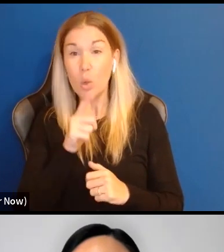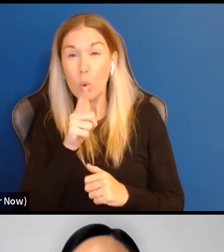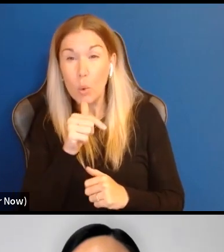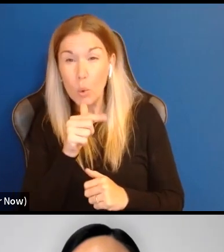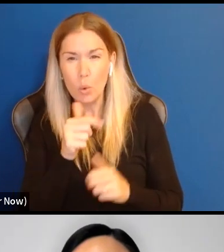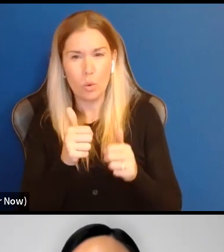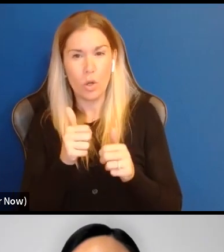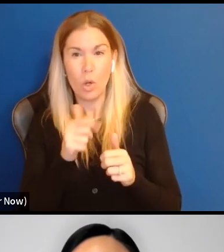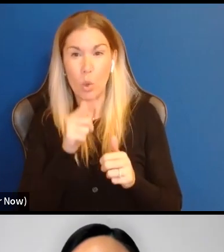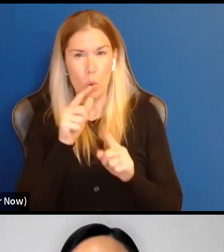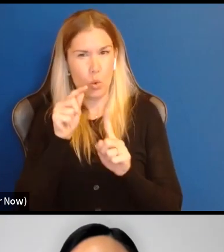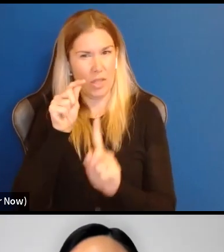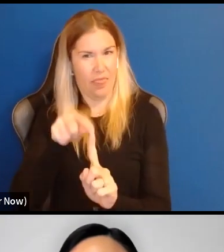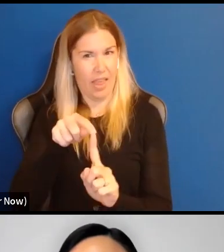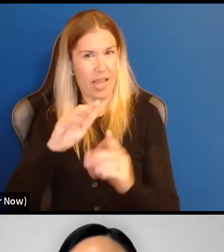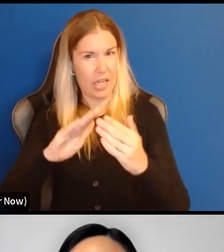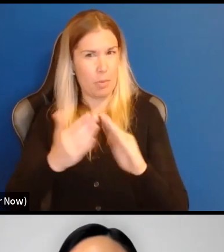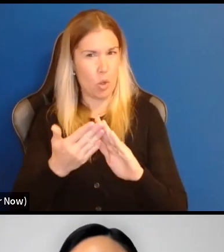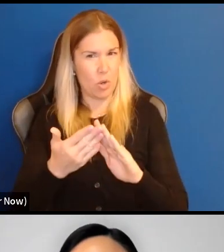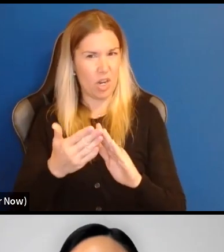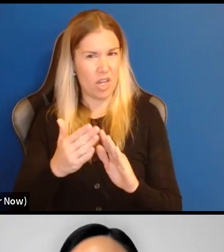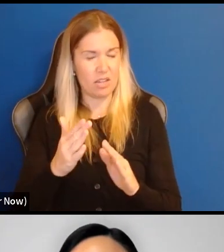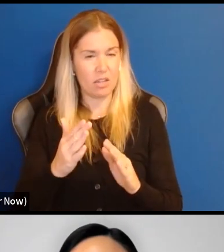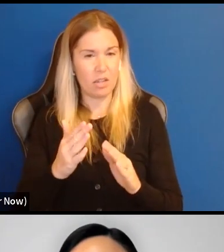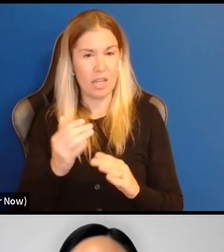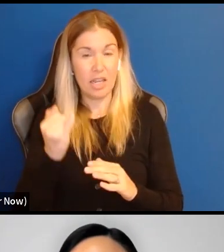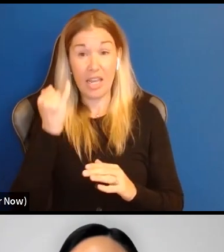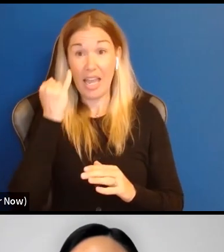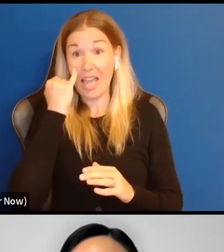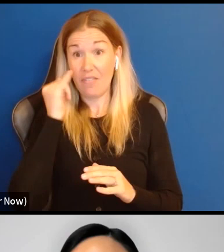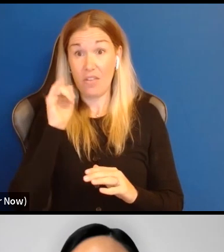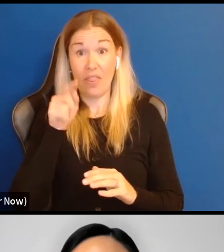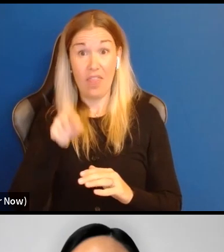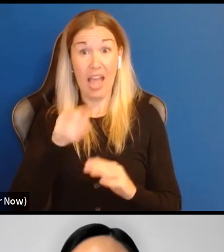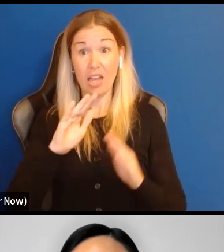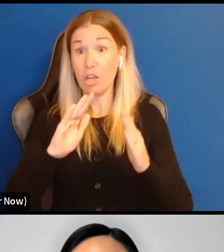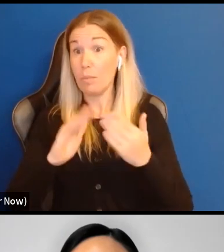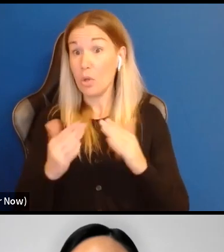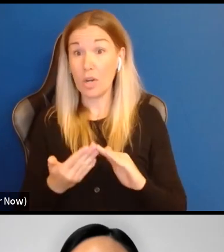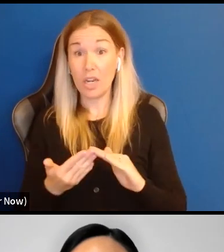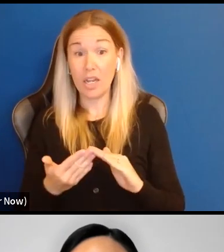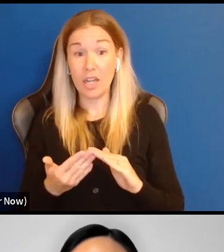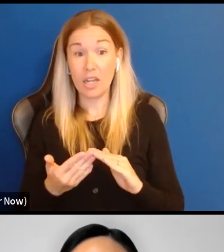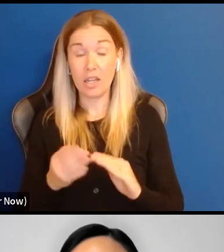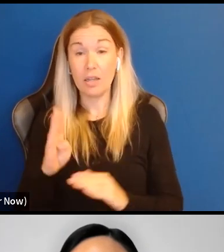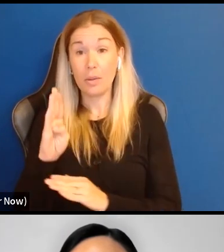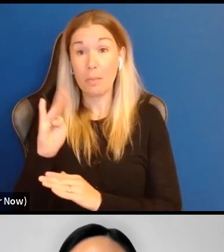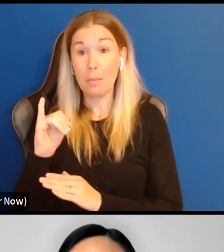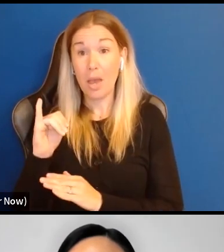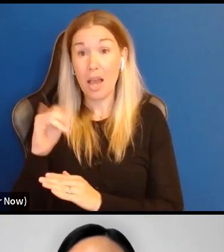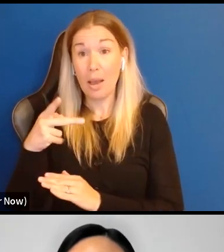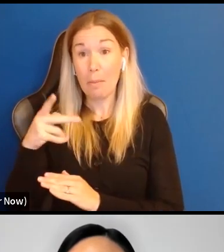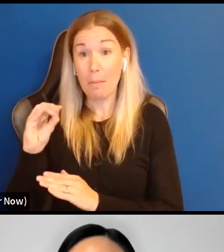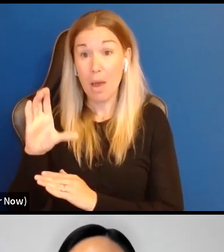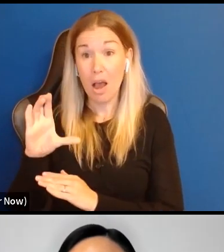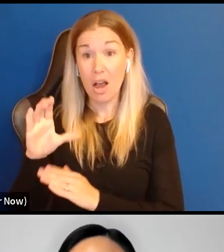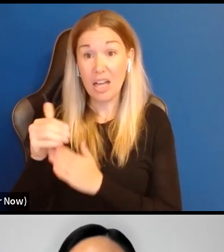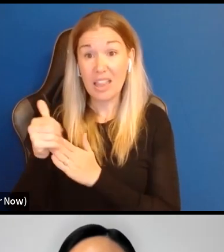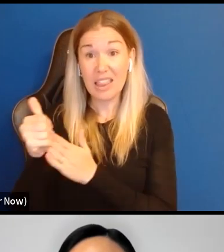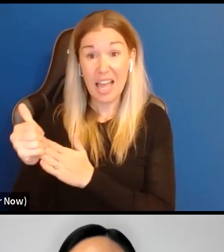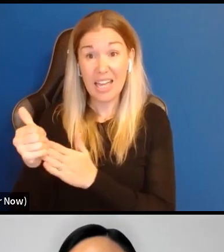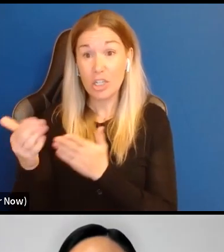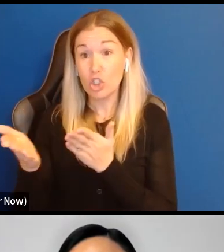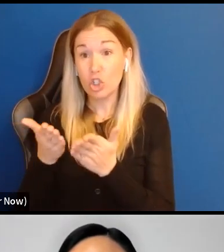you're defining is, right? So if the underserved community you're defining is maybe BIPOC-led, BIPOC-serving arts